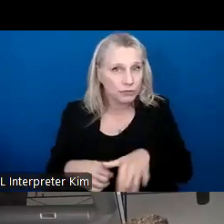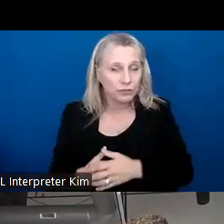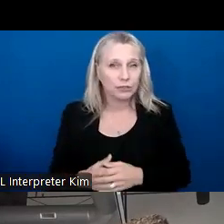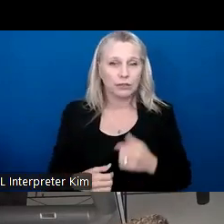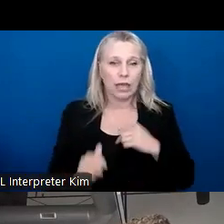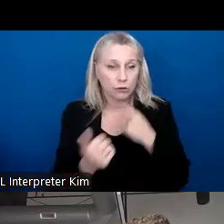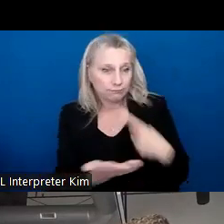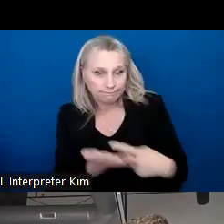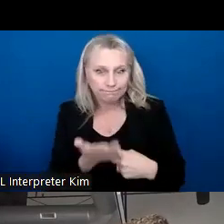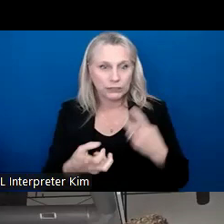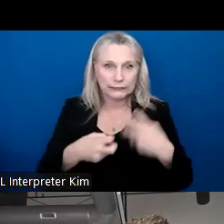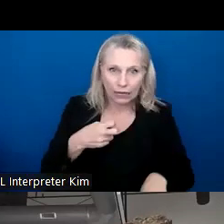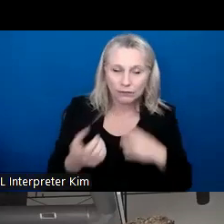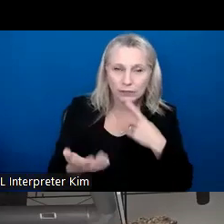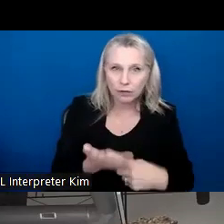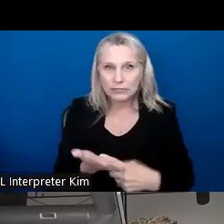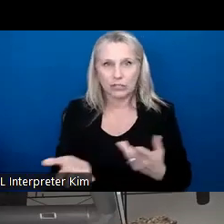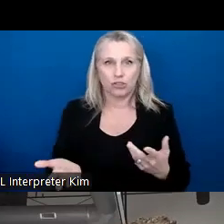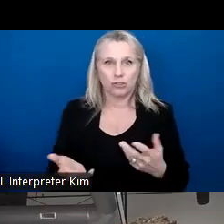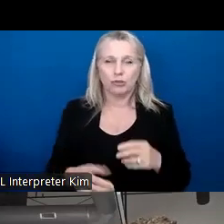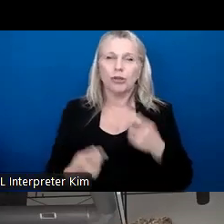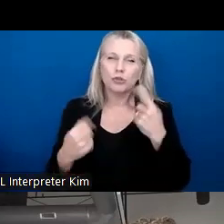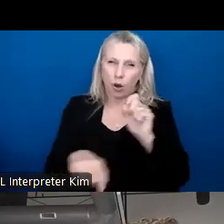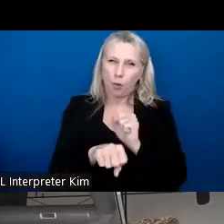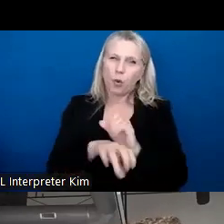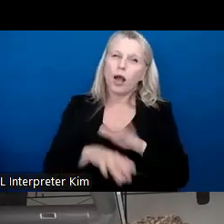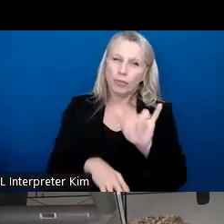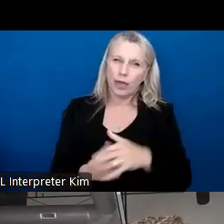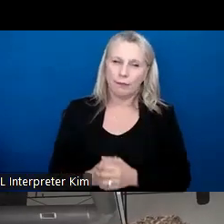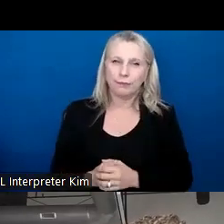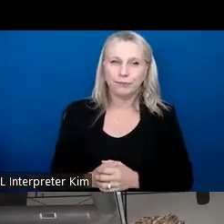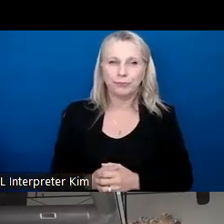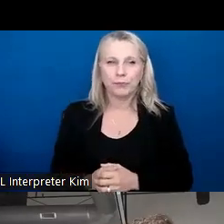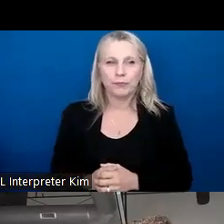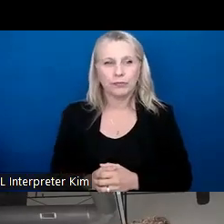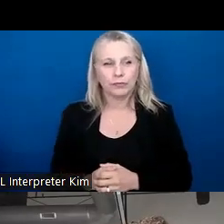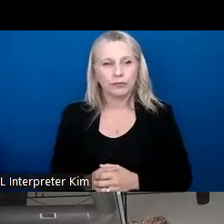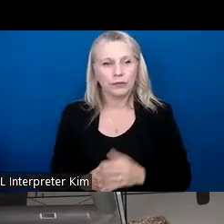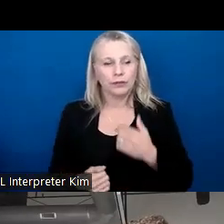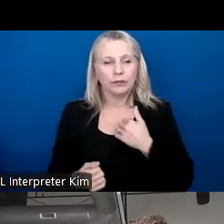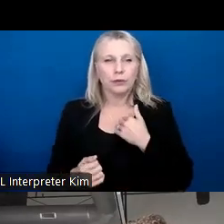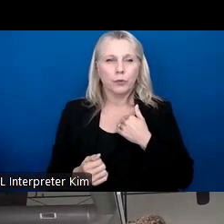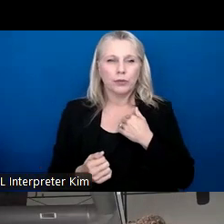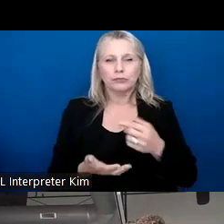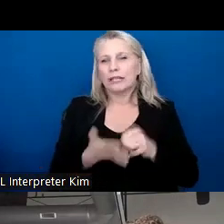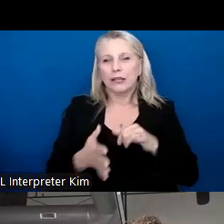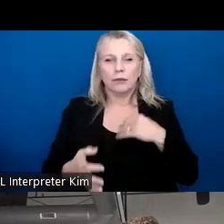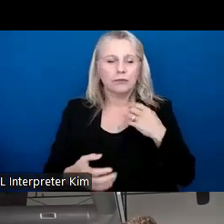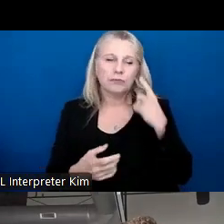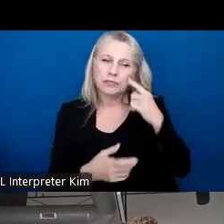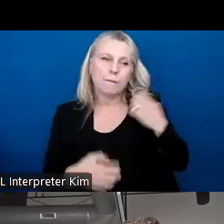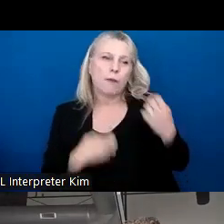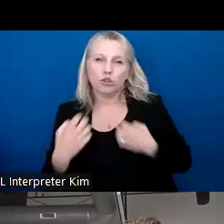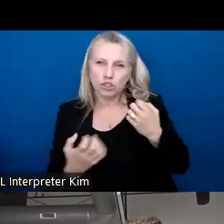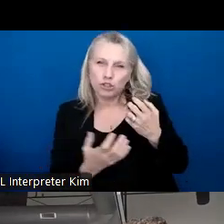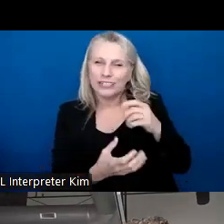Um, so we really try to work on that. and then for your lessons, we want to identify emotions, right? Cause just cause you're in middle school and high school